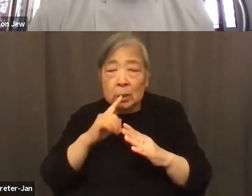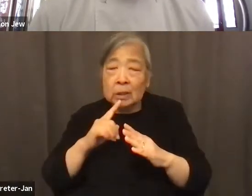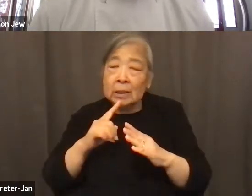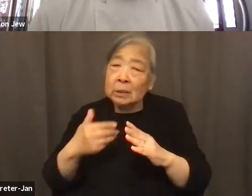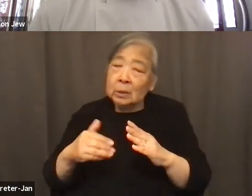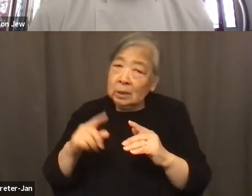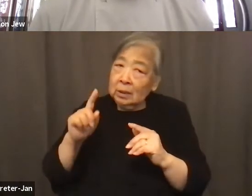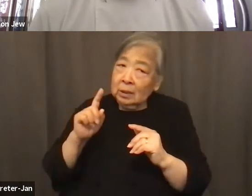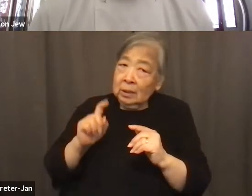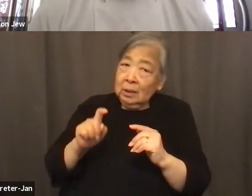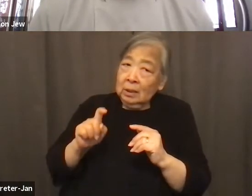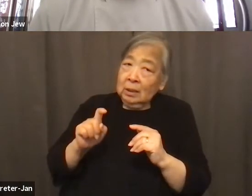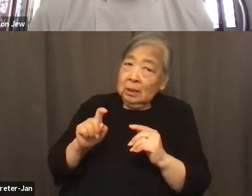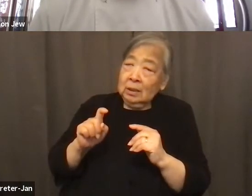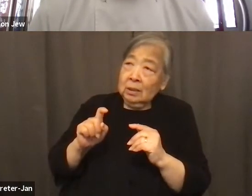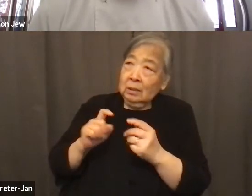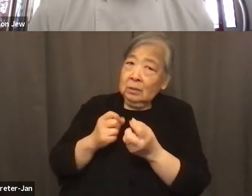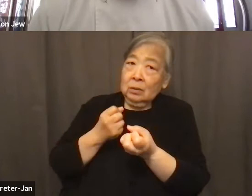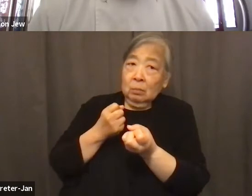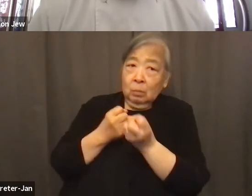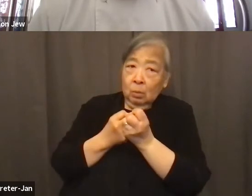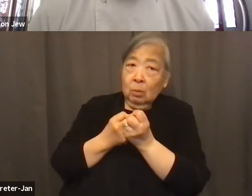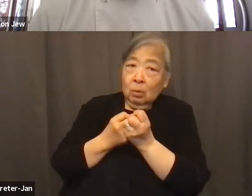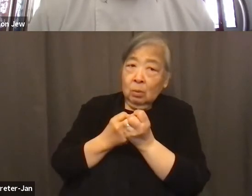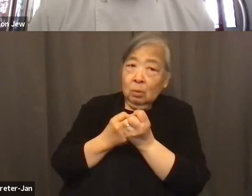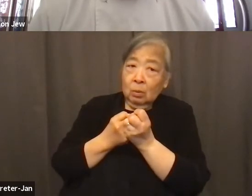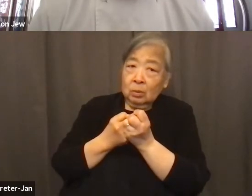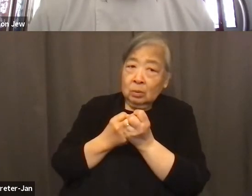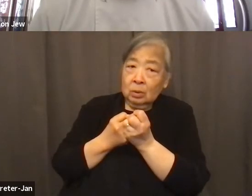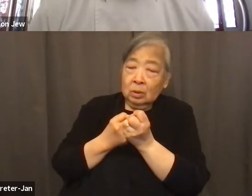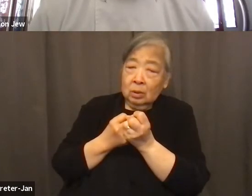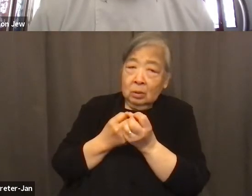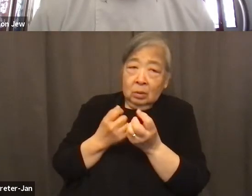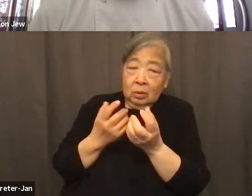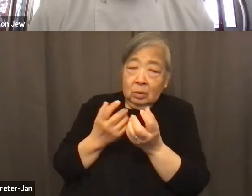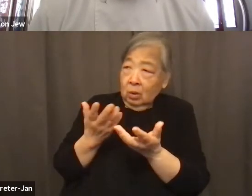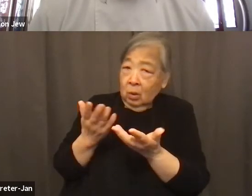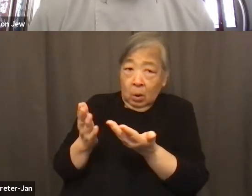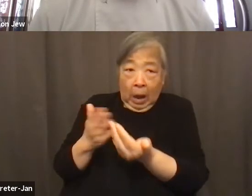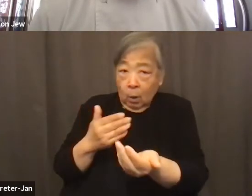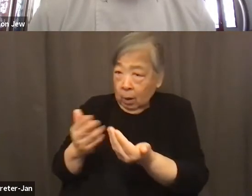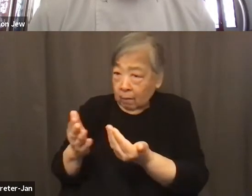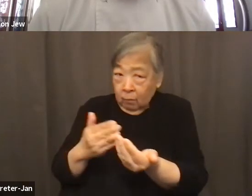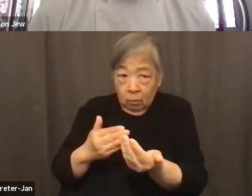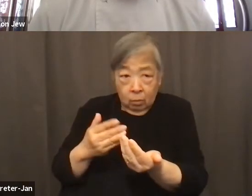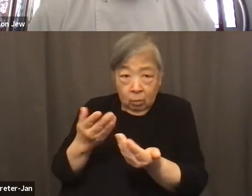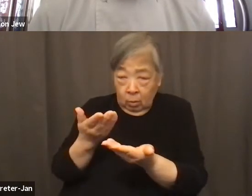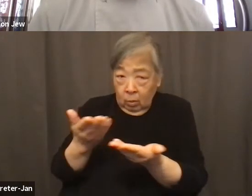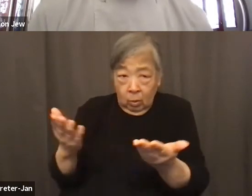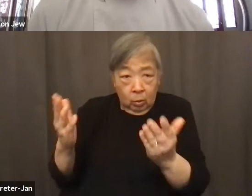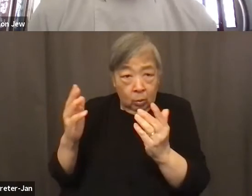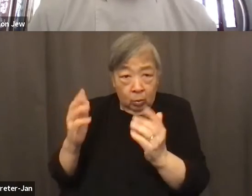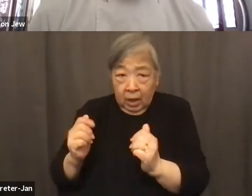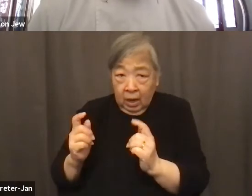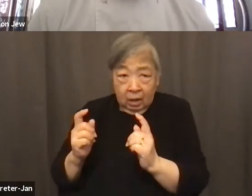of of support. And so any way you can give whether